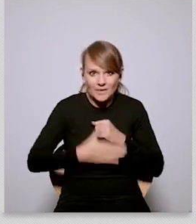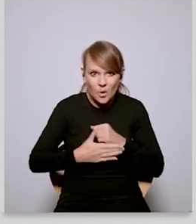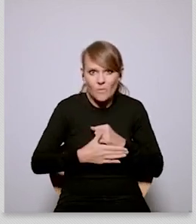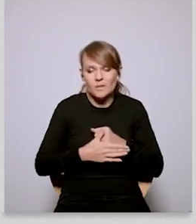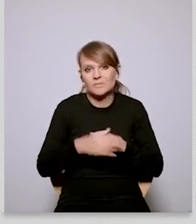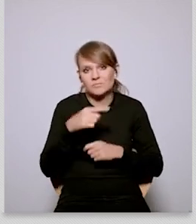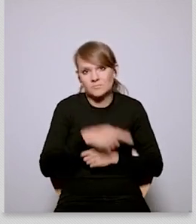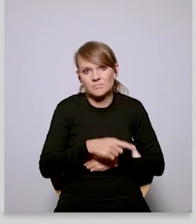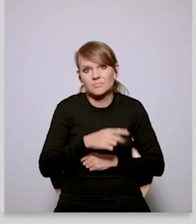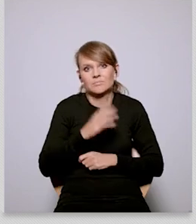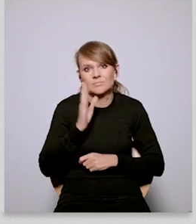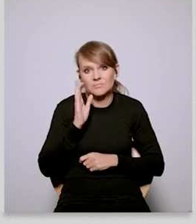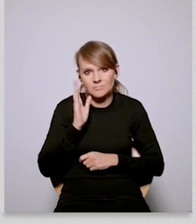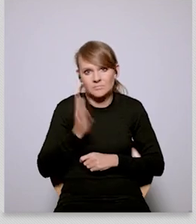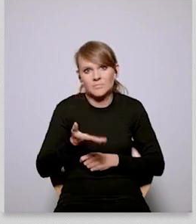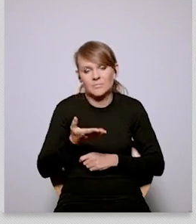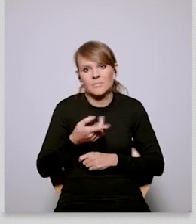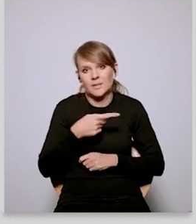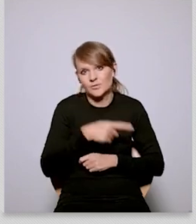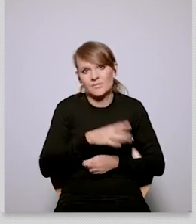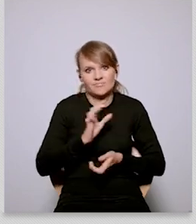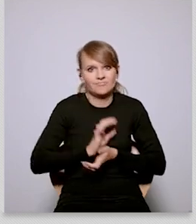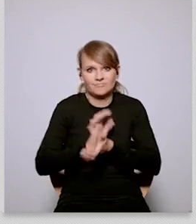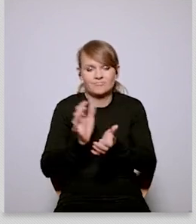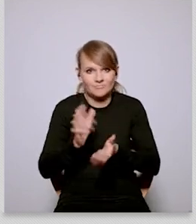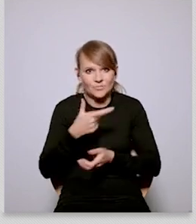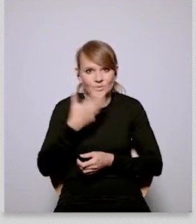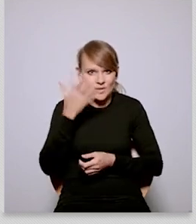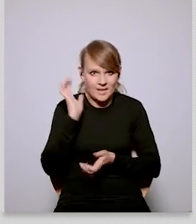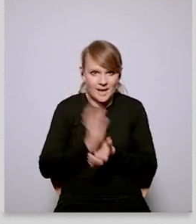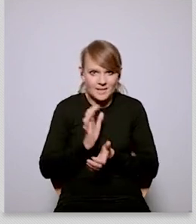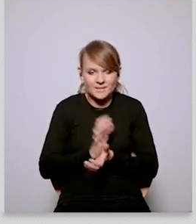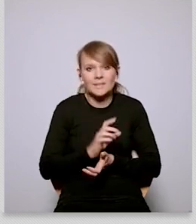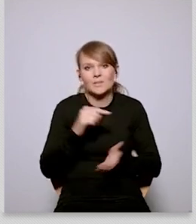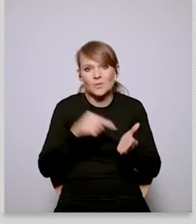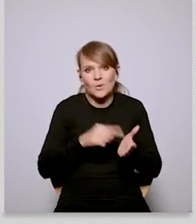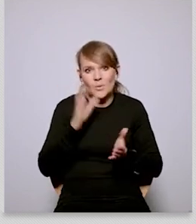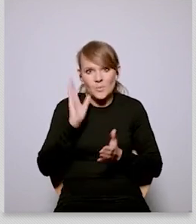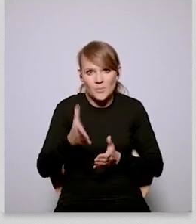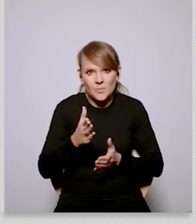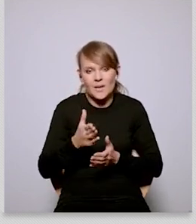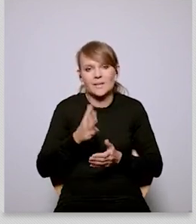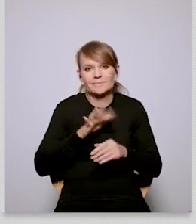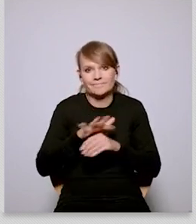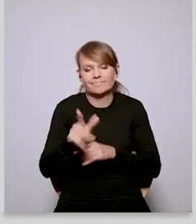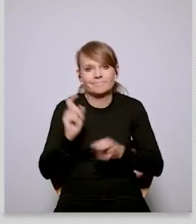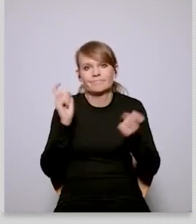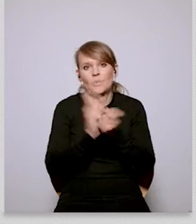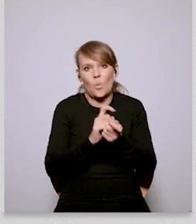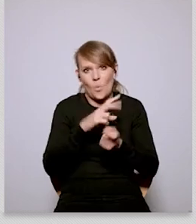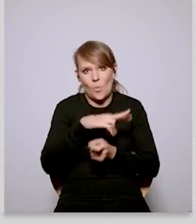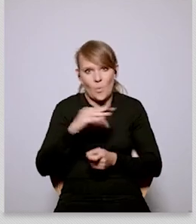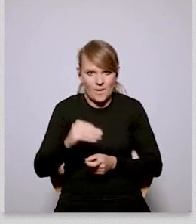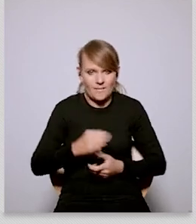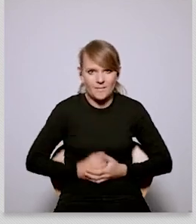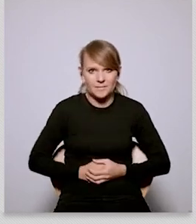well so then of course it translates into an anti-european agenda which is something that we are all fearing uh so let's see i mean if this is possible let's see if